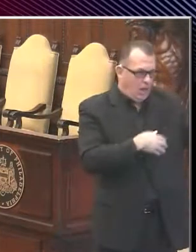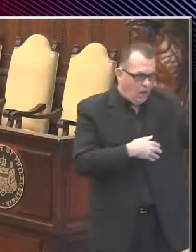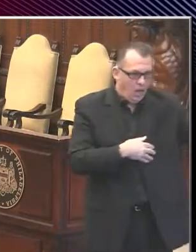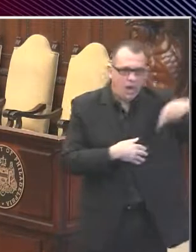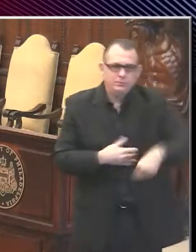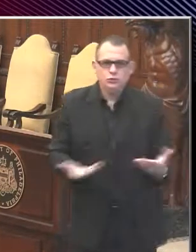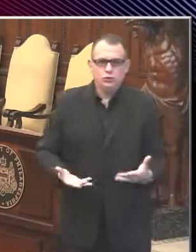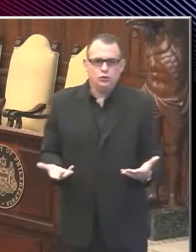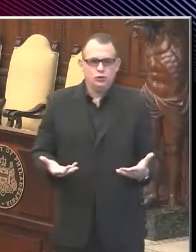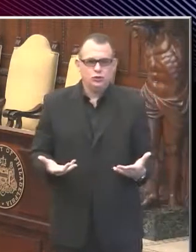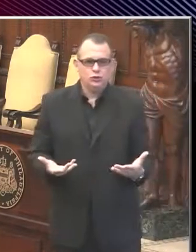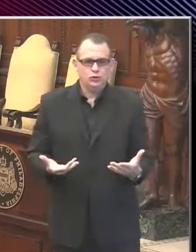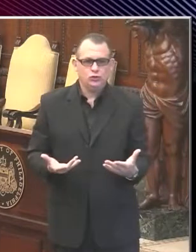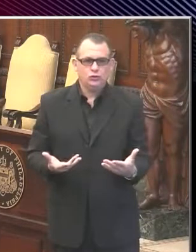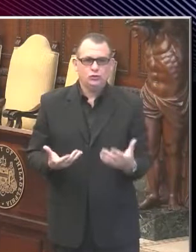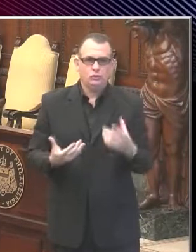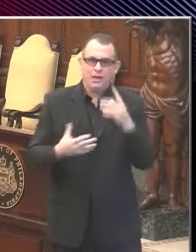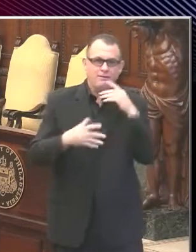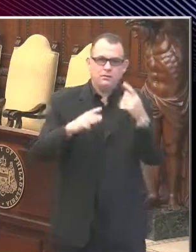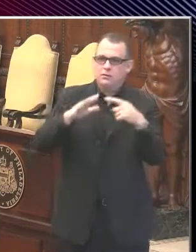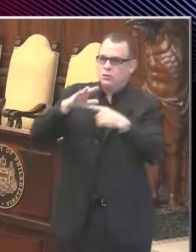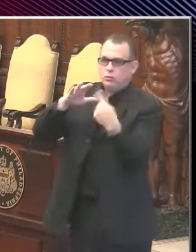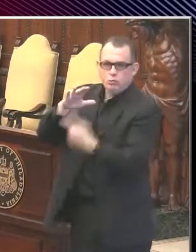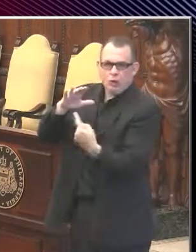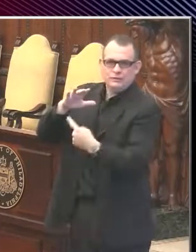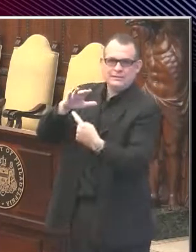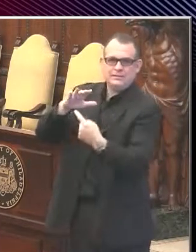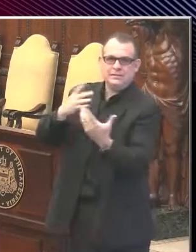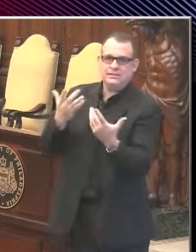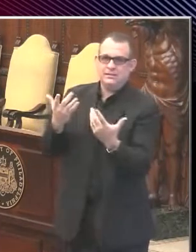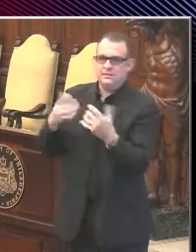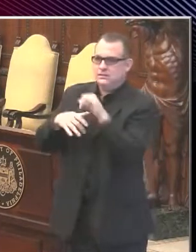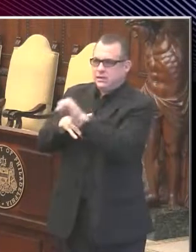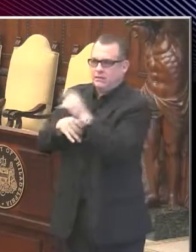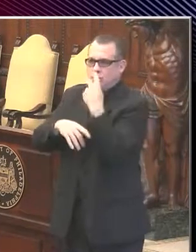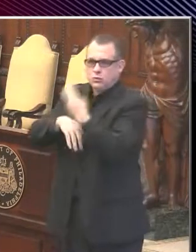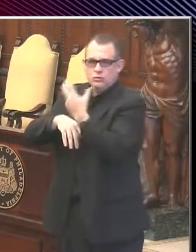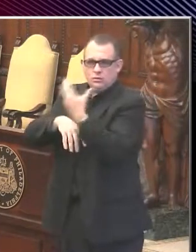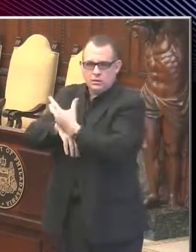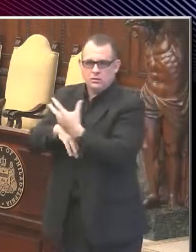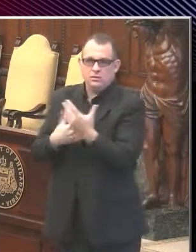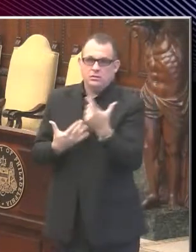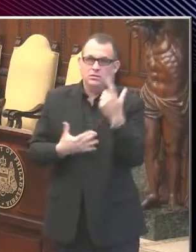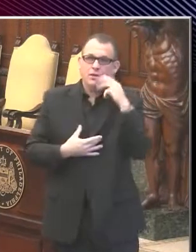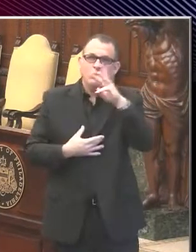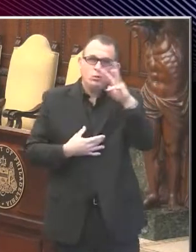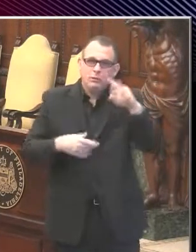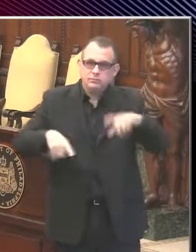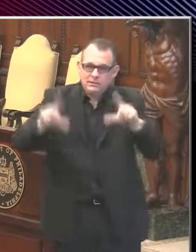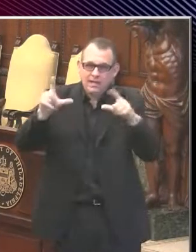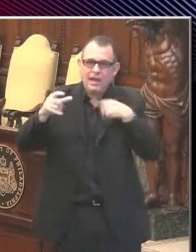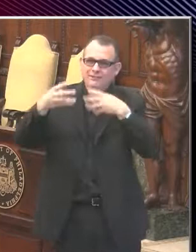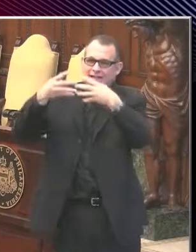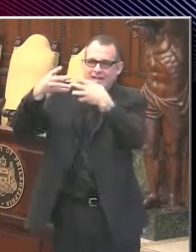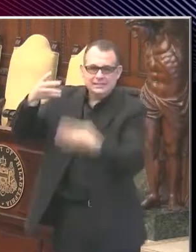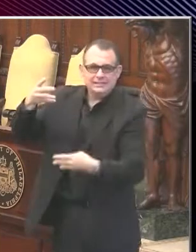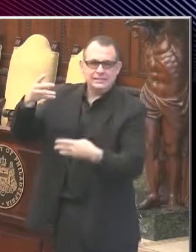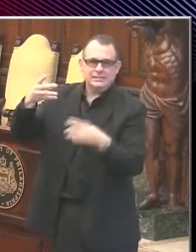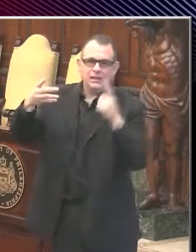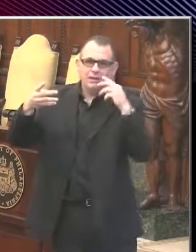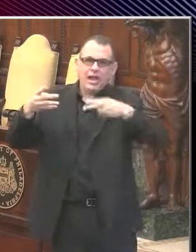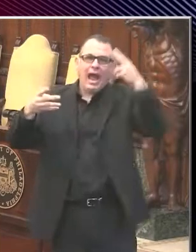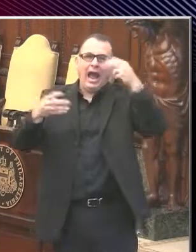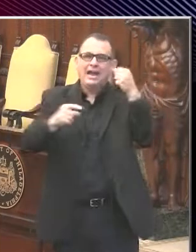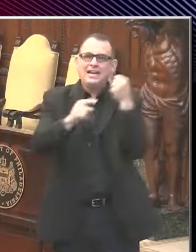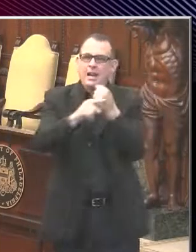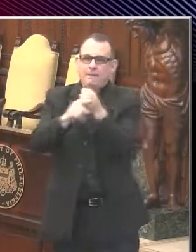they don't pass it on to Philadelphia residents. We'll be listing on our website those areas we consider to be high-incidence areas. Now, there are